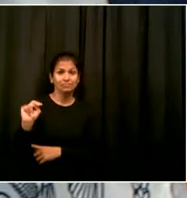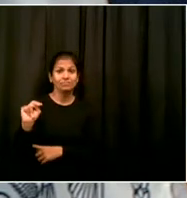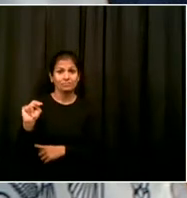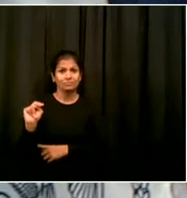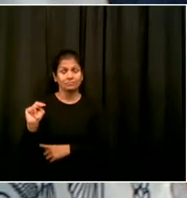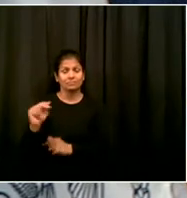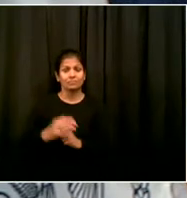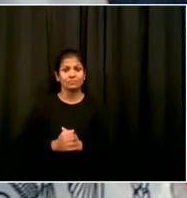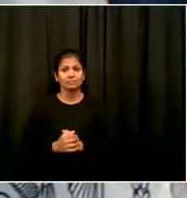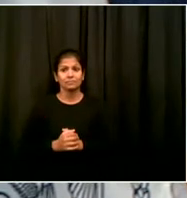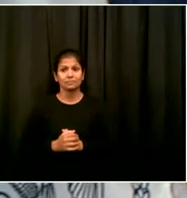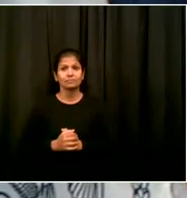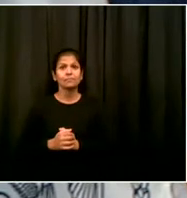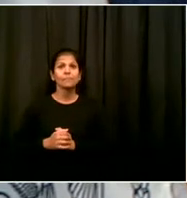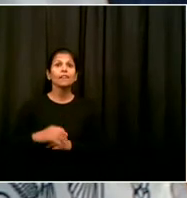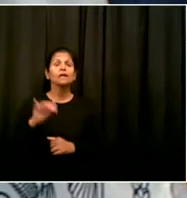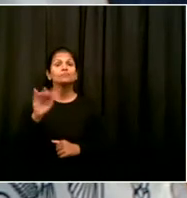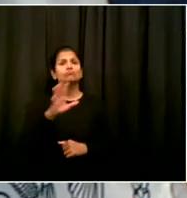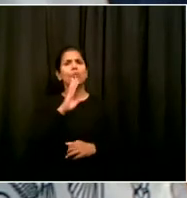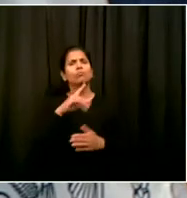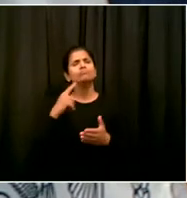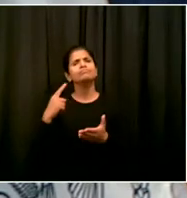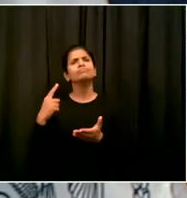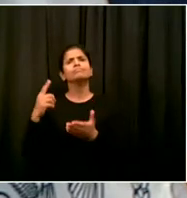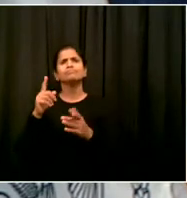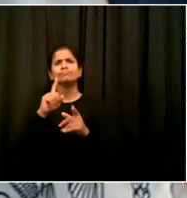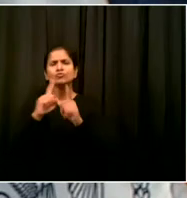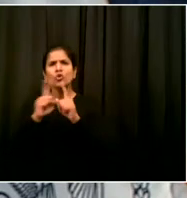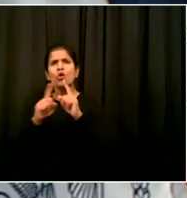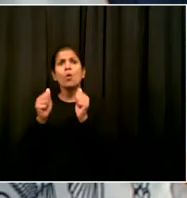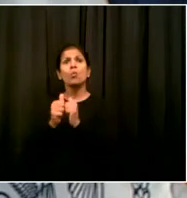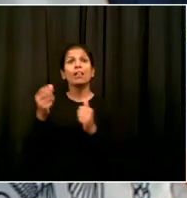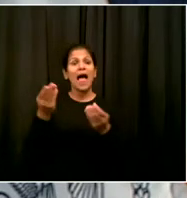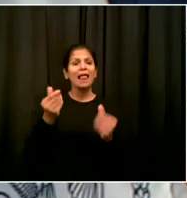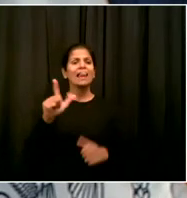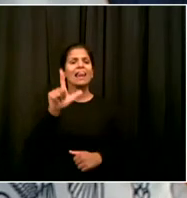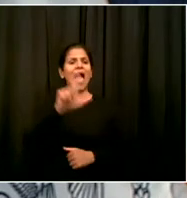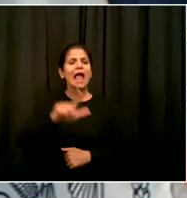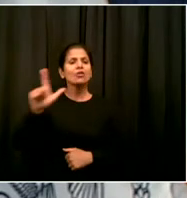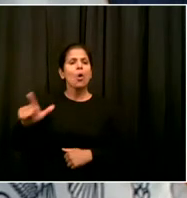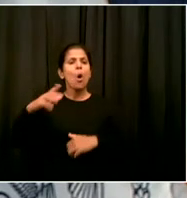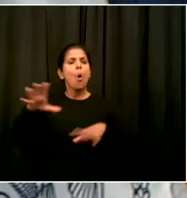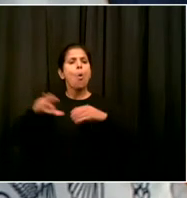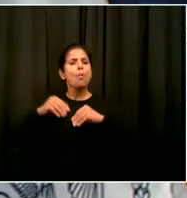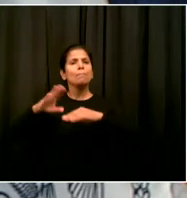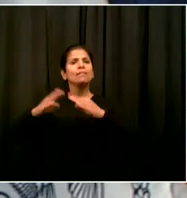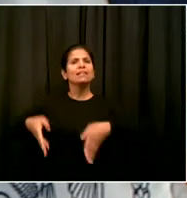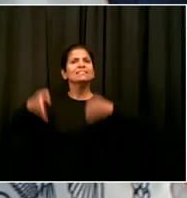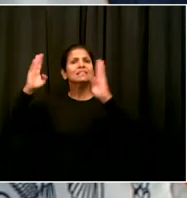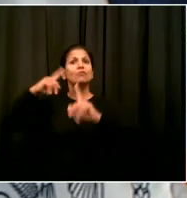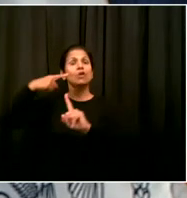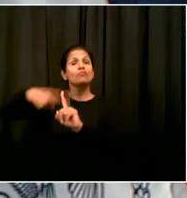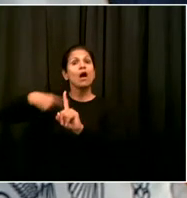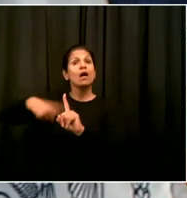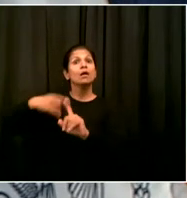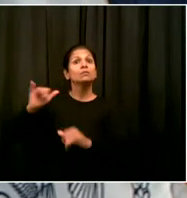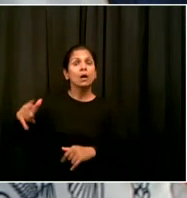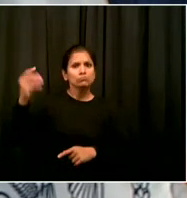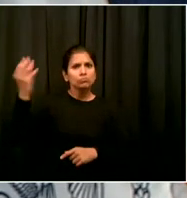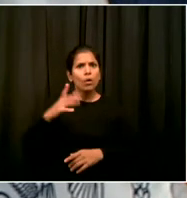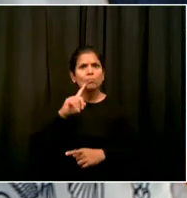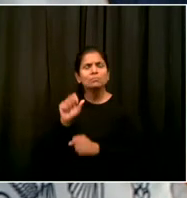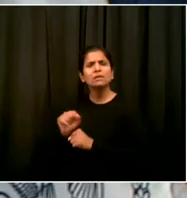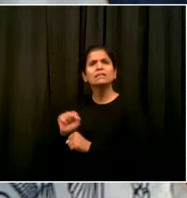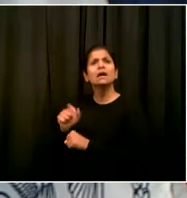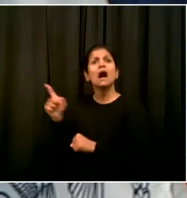changing anytime soon. The Small Property Owners Association says hundreds are having a difficult time paying their mortgages and their property taxes based